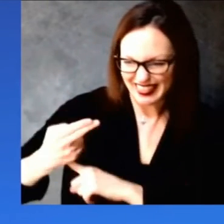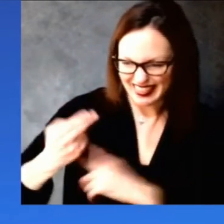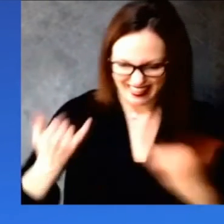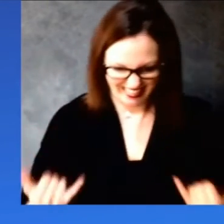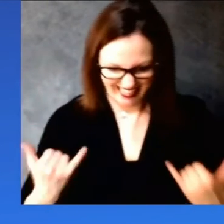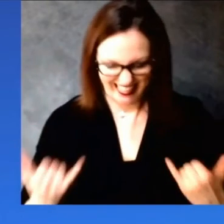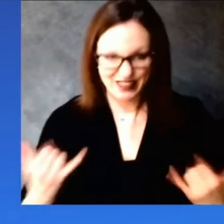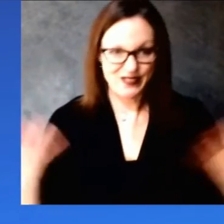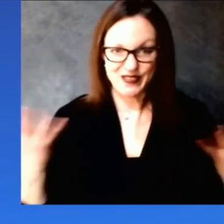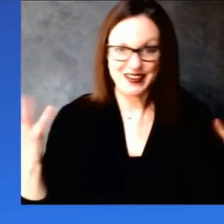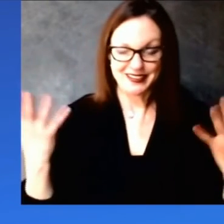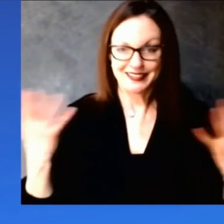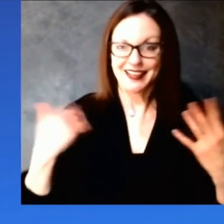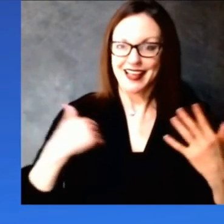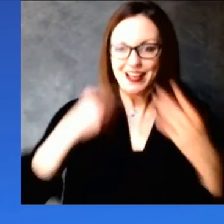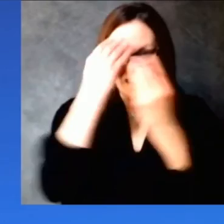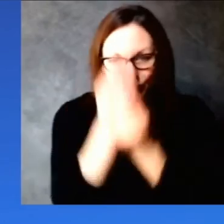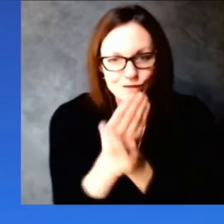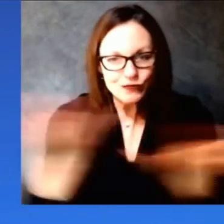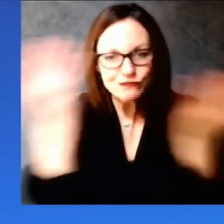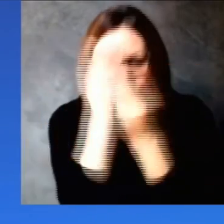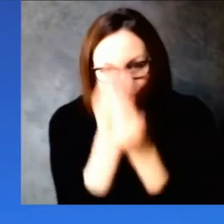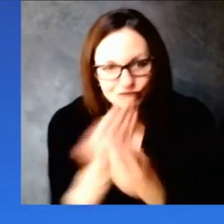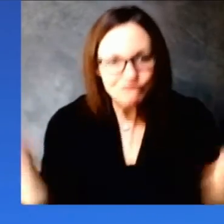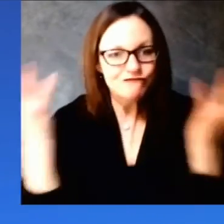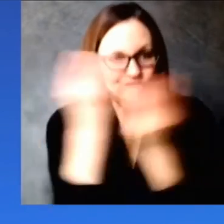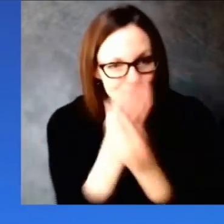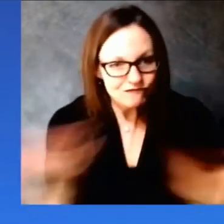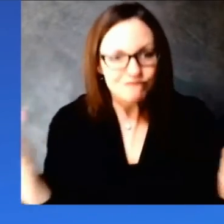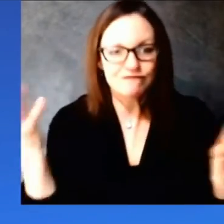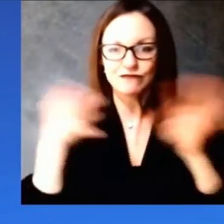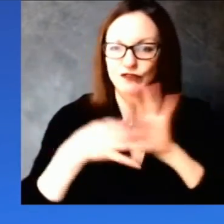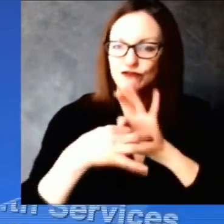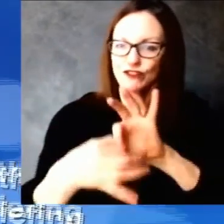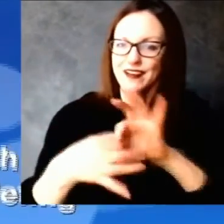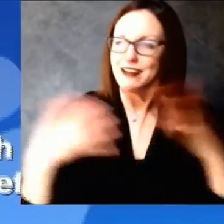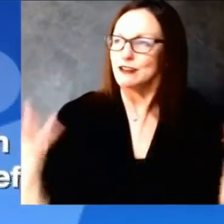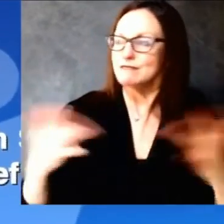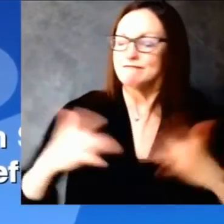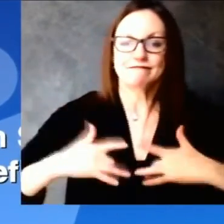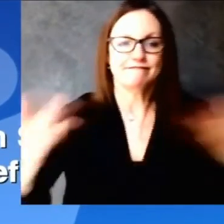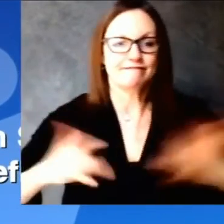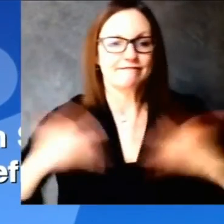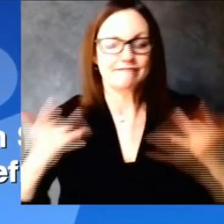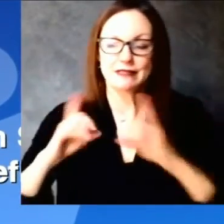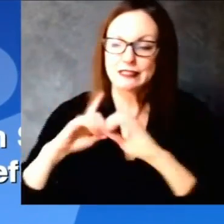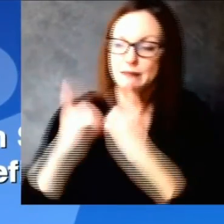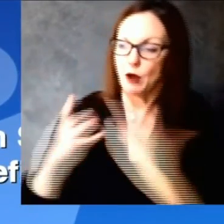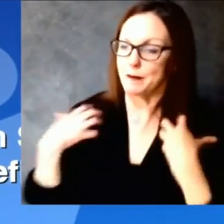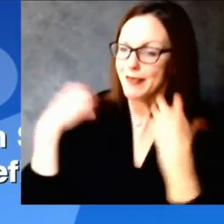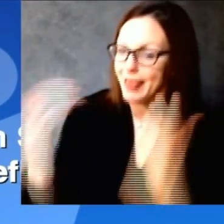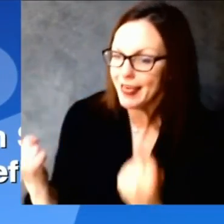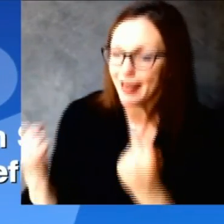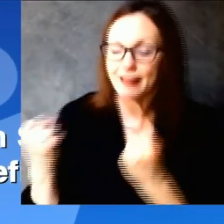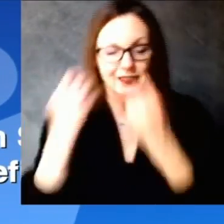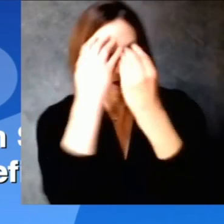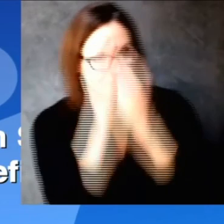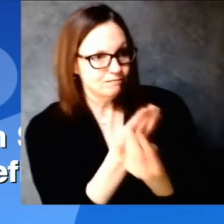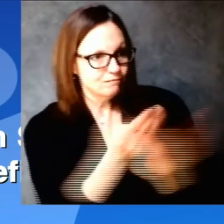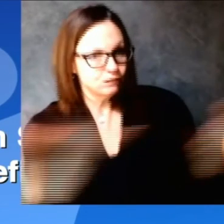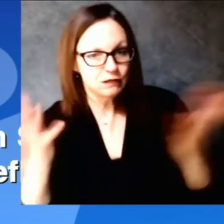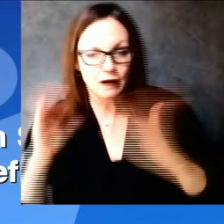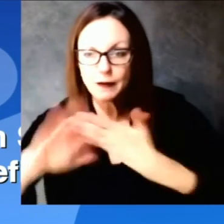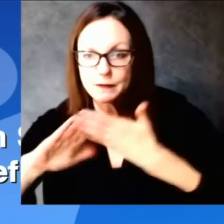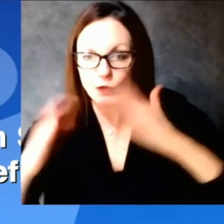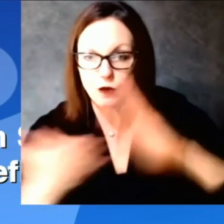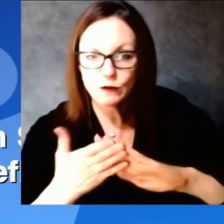in wisconsin is well informed about the realities of covet 19 and the ways we can protect ourselves and our communities and of course it takes